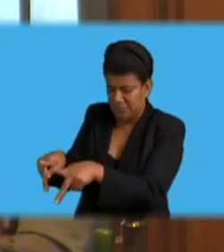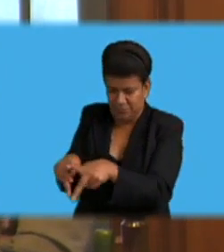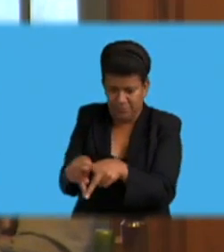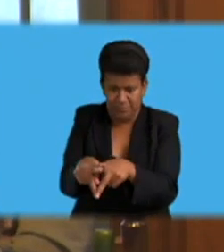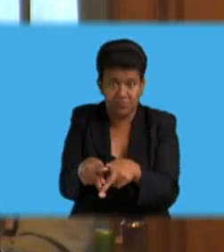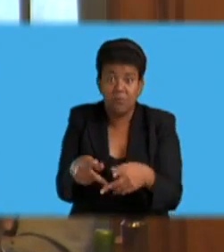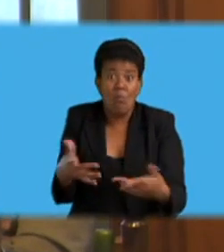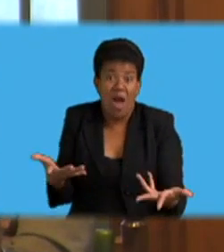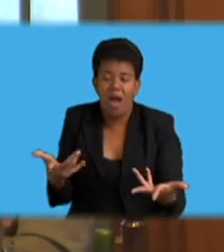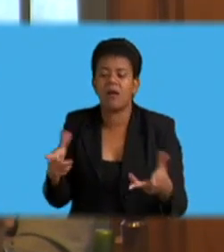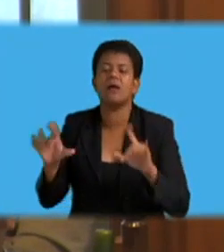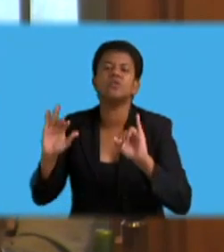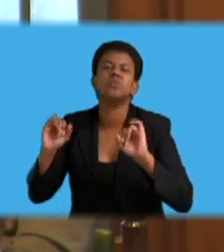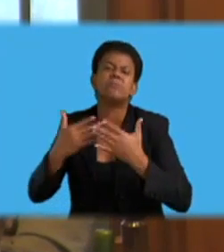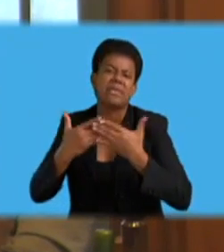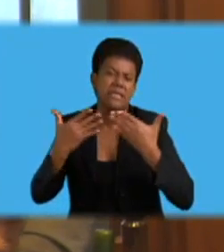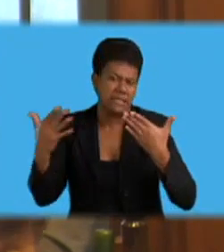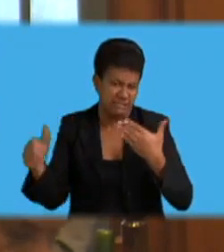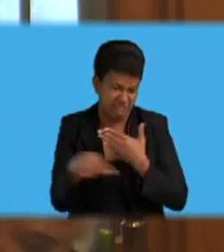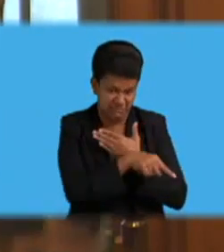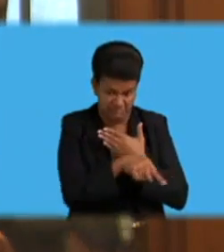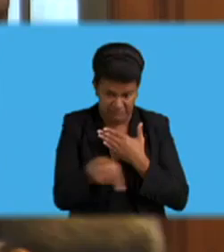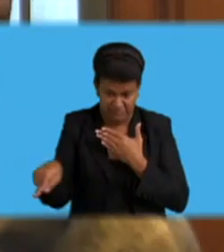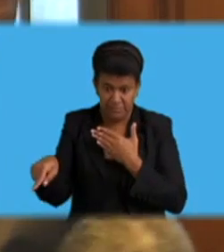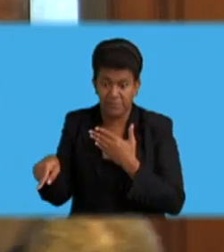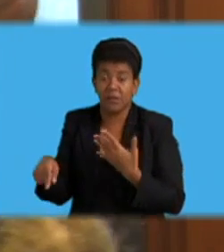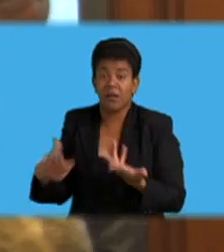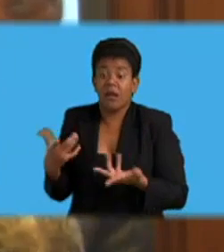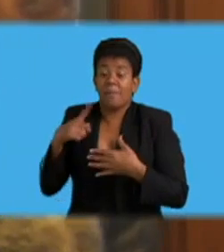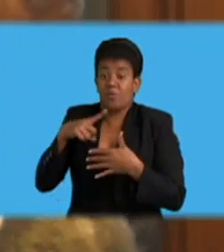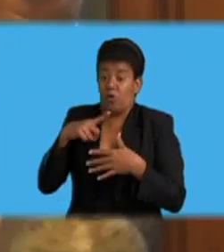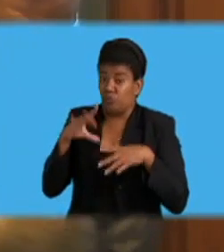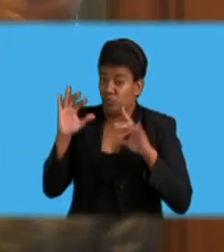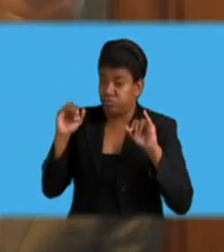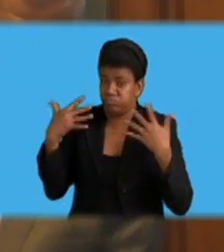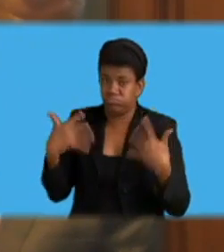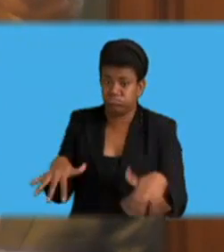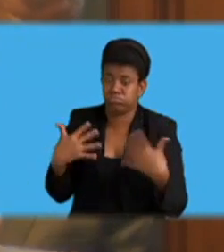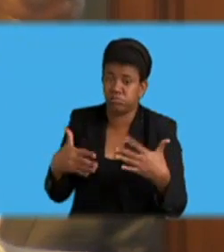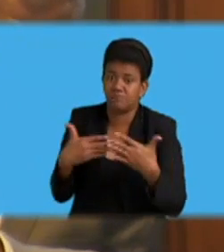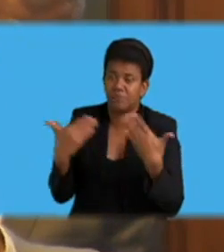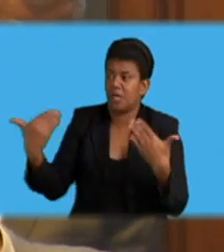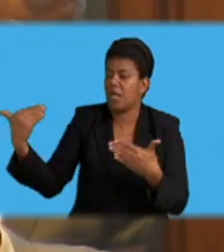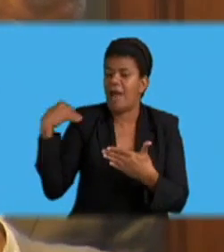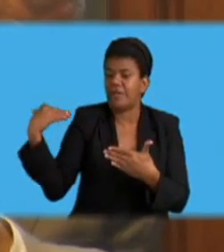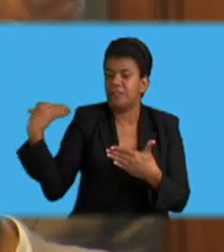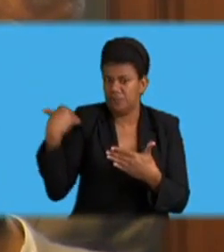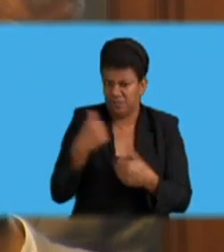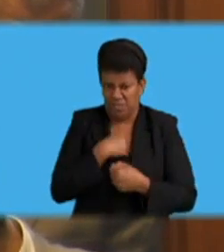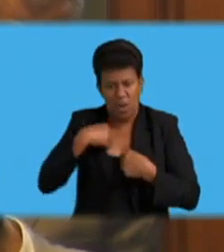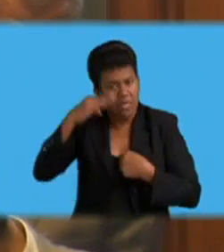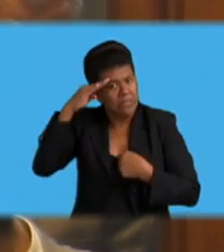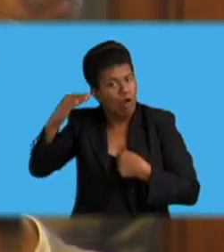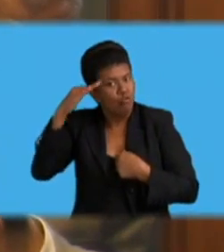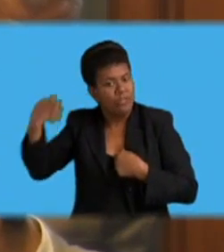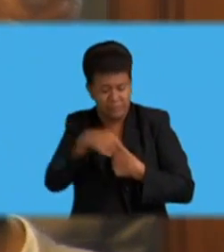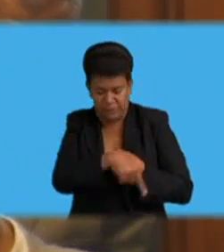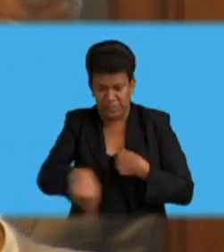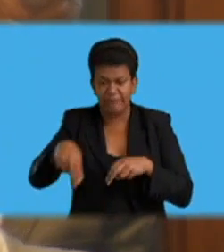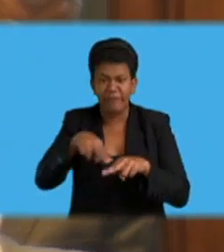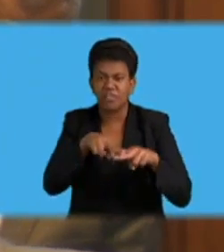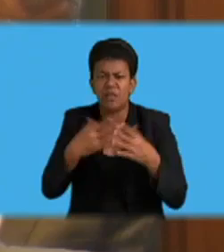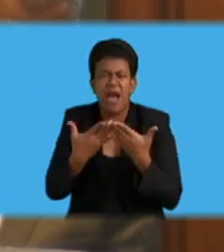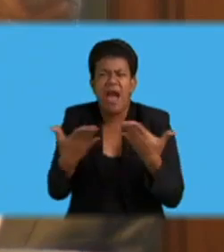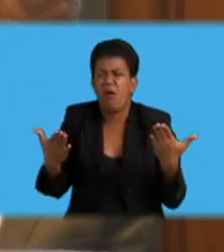which is causing a catastrophe to our nation, and how we can improve on this to lower the